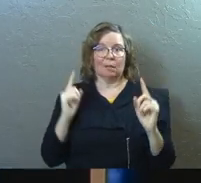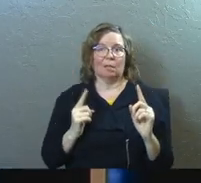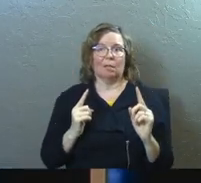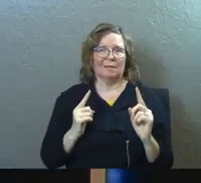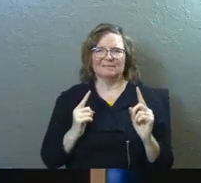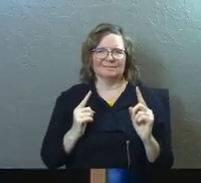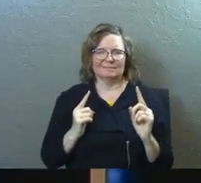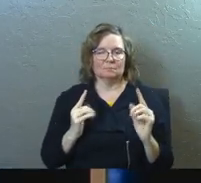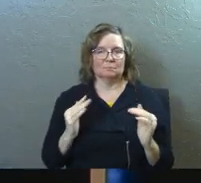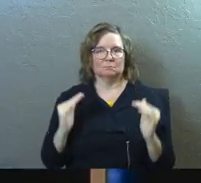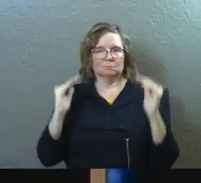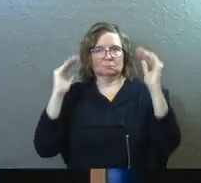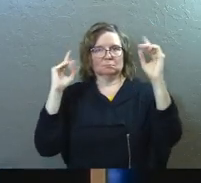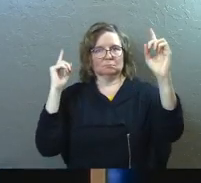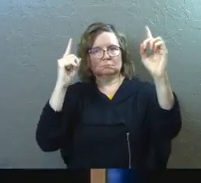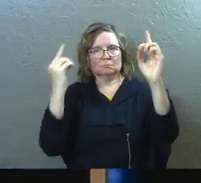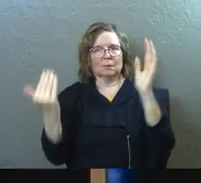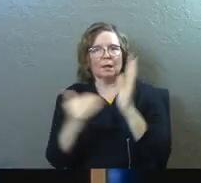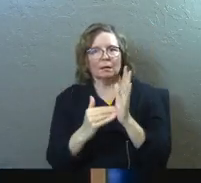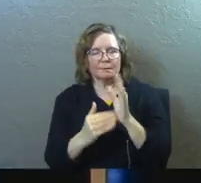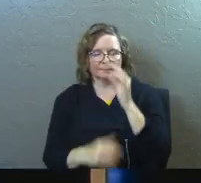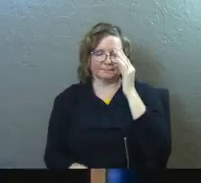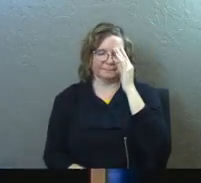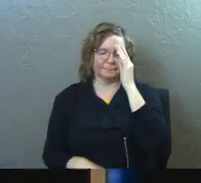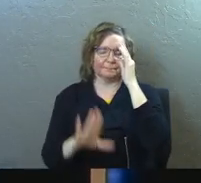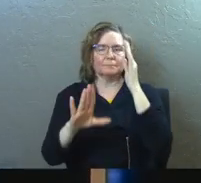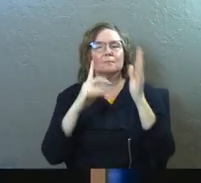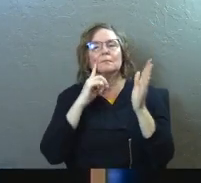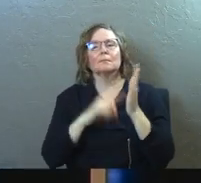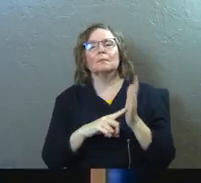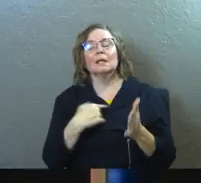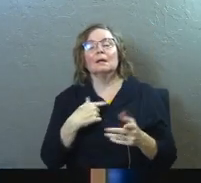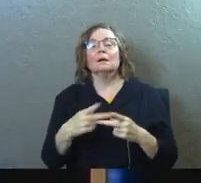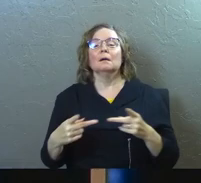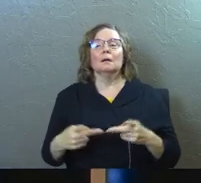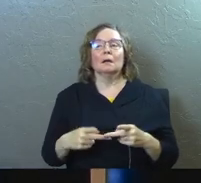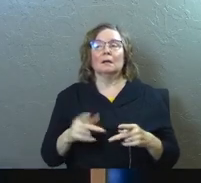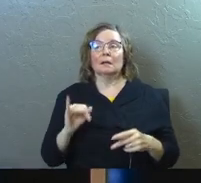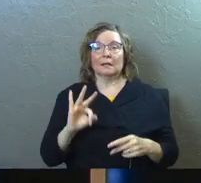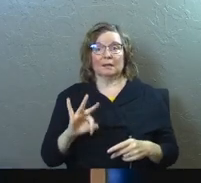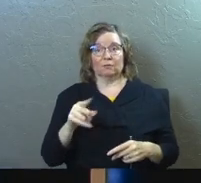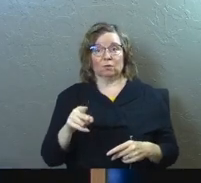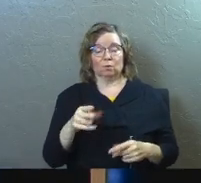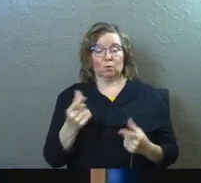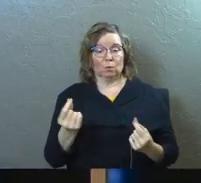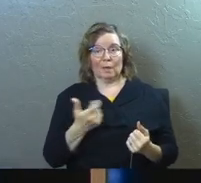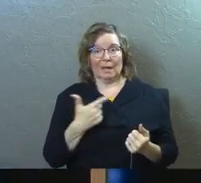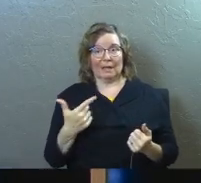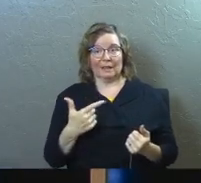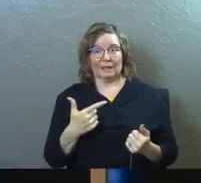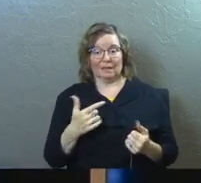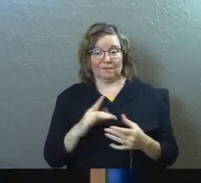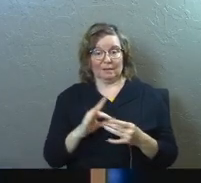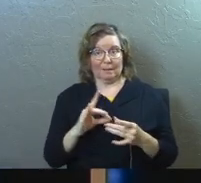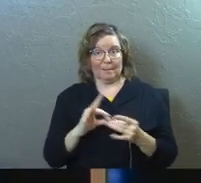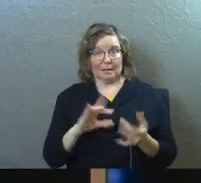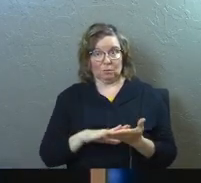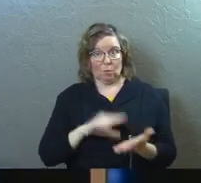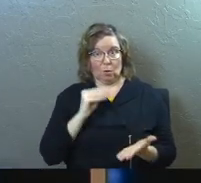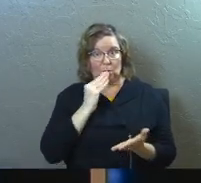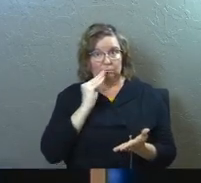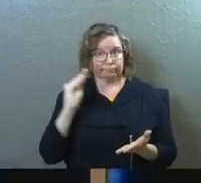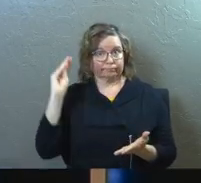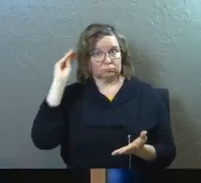back again. Just real practical. Like, this is the spot where it's like, if you're going to take anything away from the message as far as a